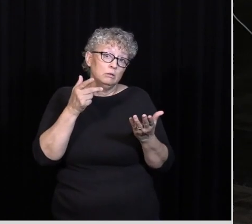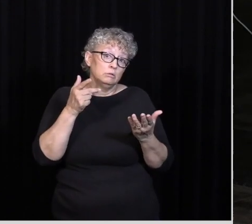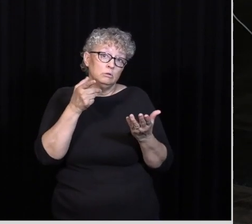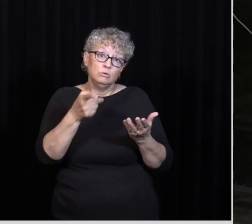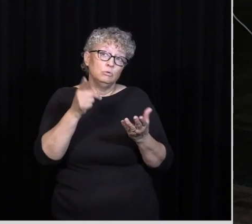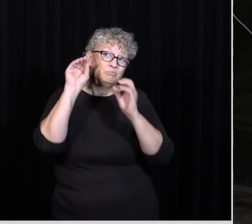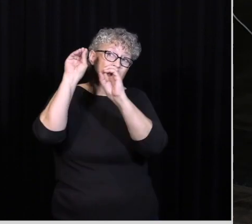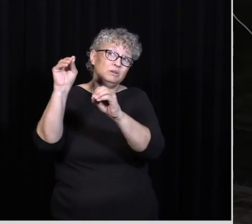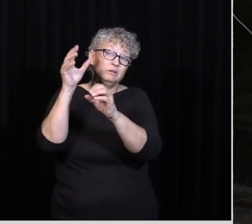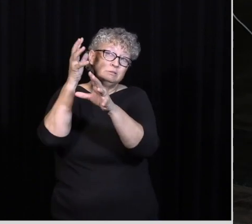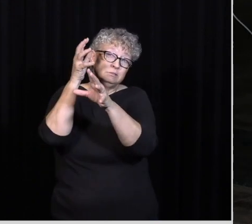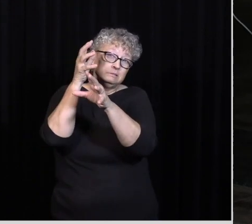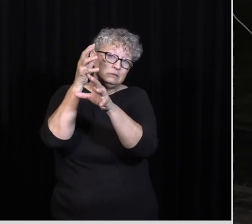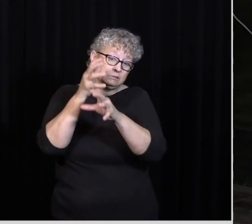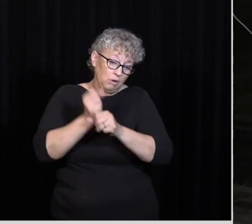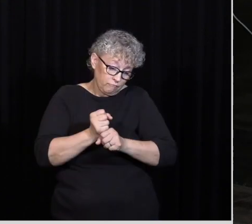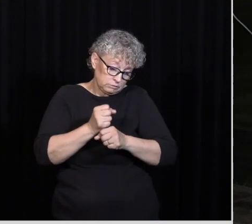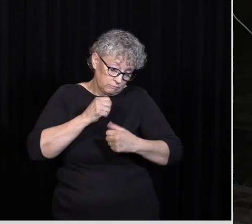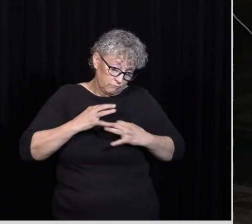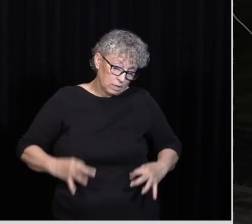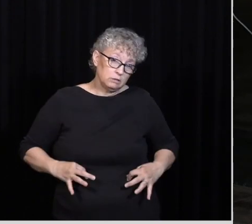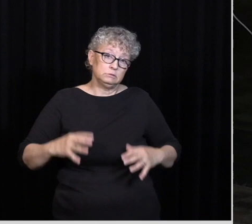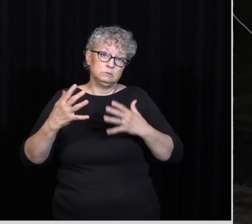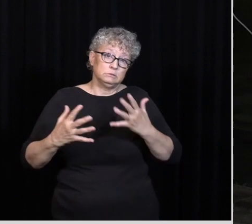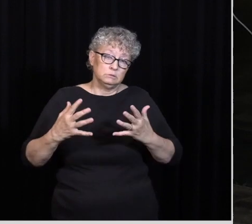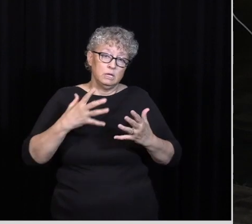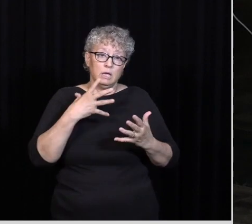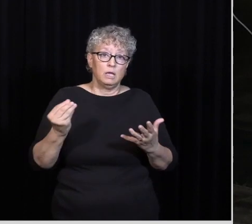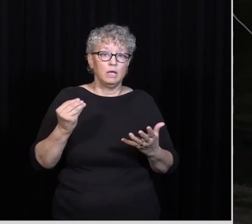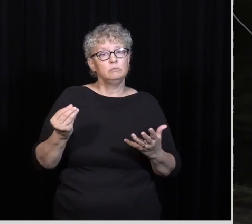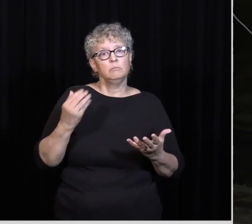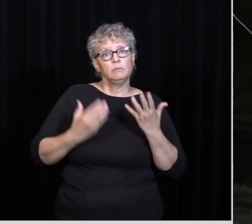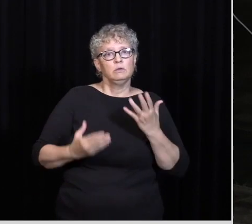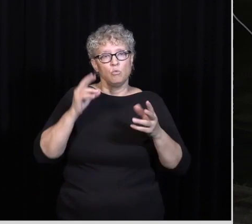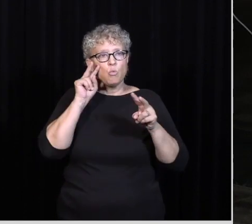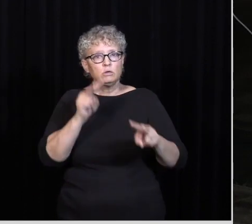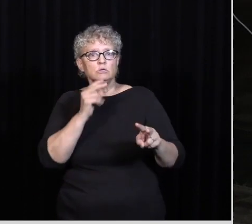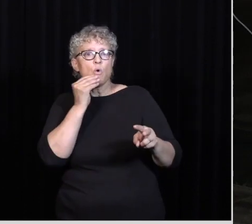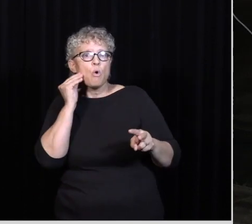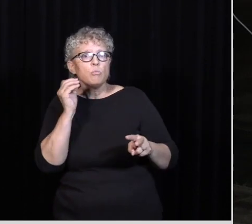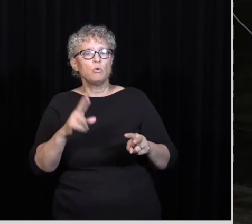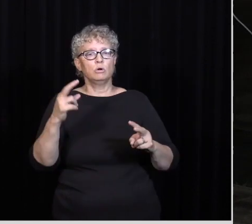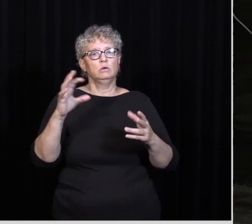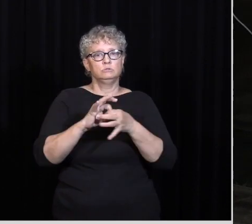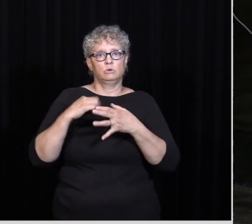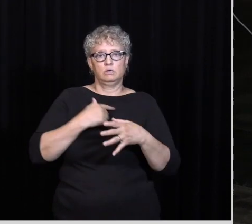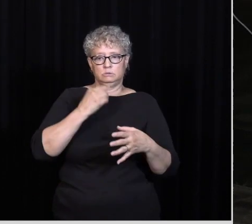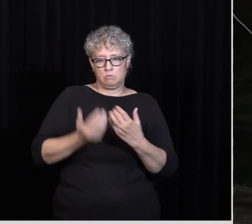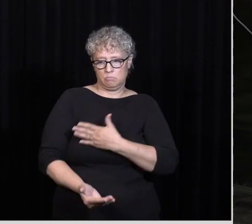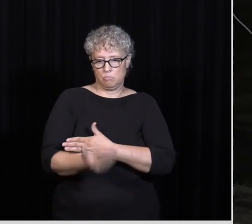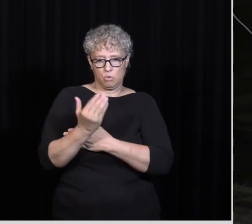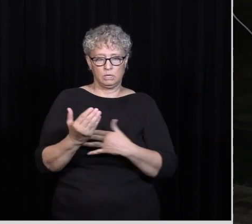In Your Flesh And You Sit There And You Think You're Watching At Home Or You're Joining Us In The Morning And You're Just Sitting There Thinking Man I